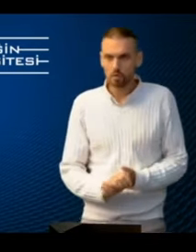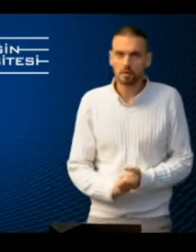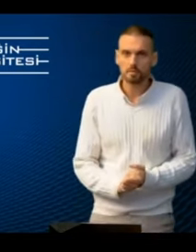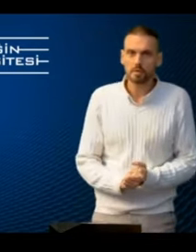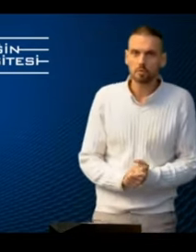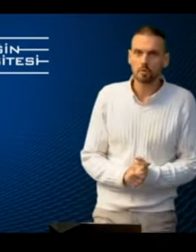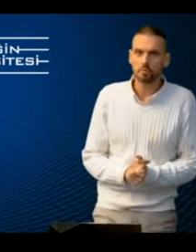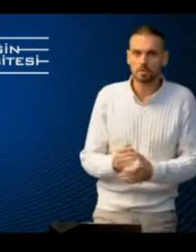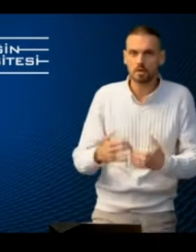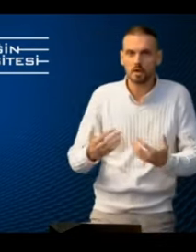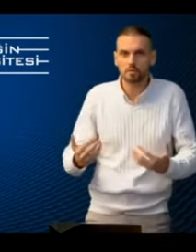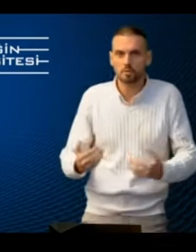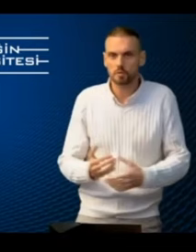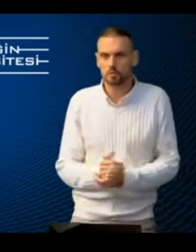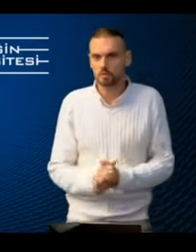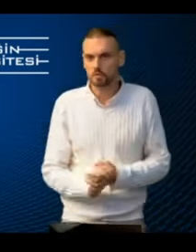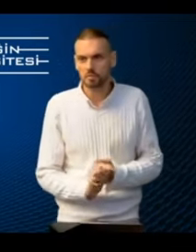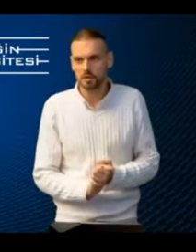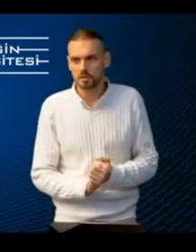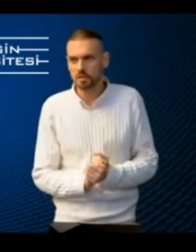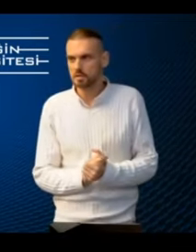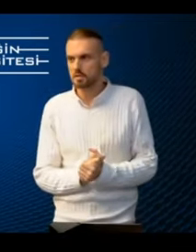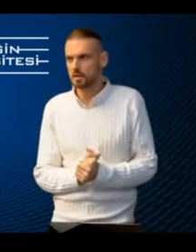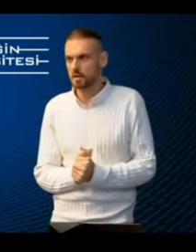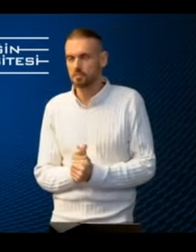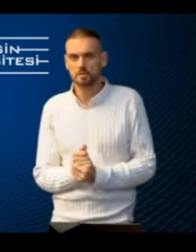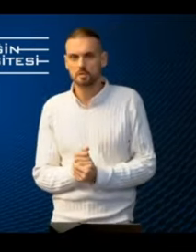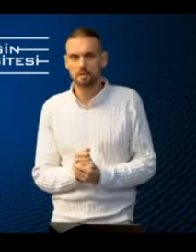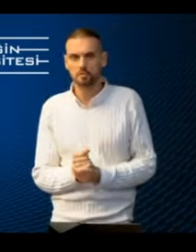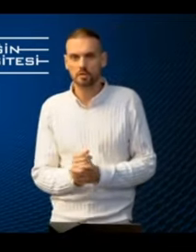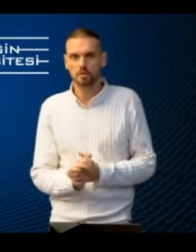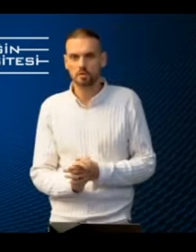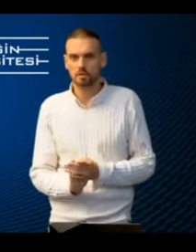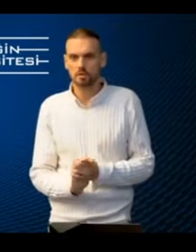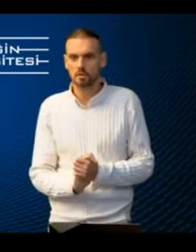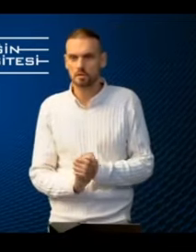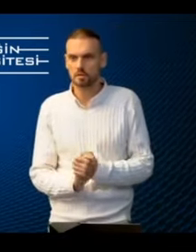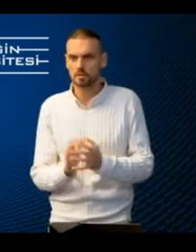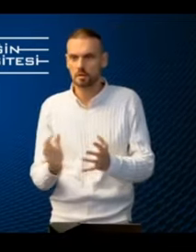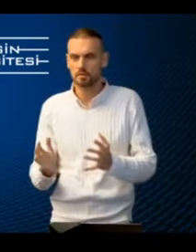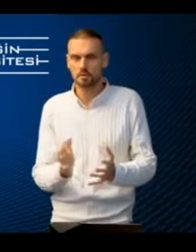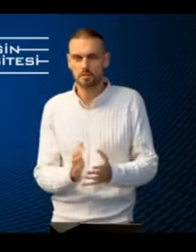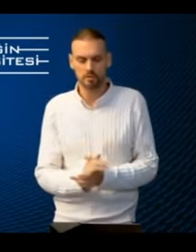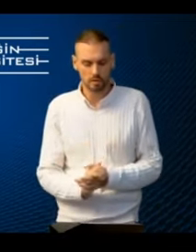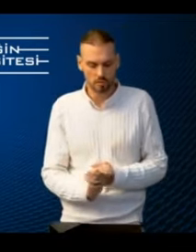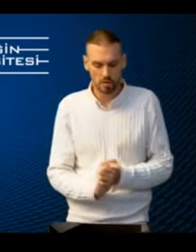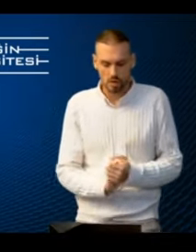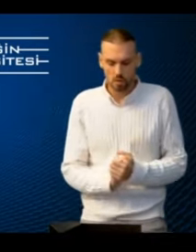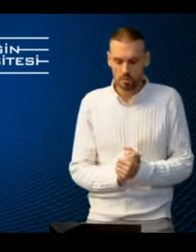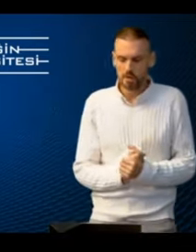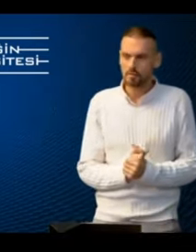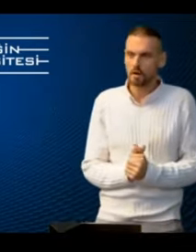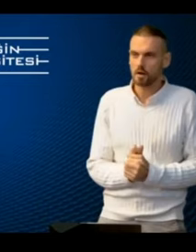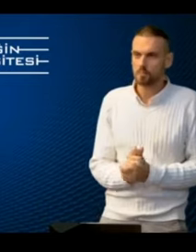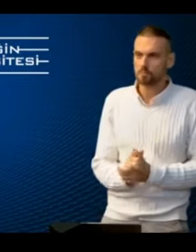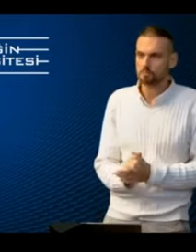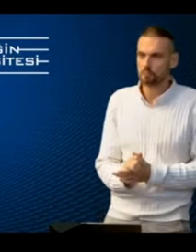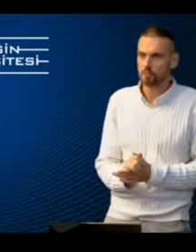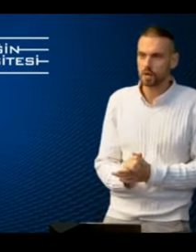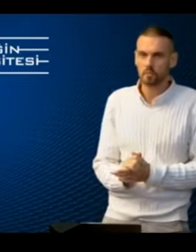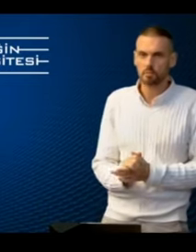Now, a bit more because I come from the University of Applied Sciences and I'm interested in the pedagogical side of this curriculum. We